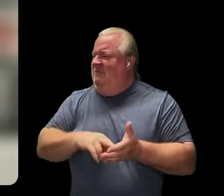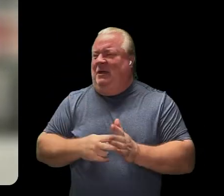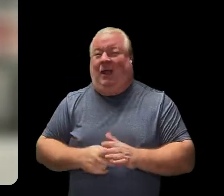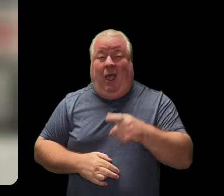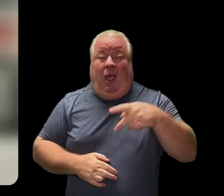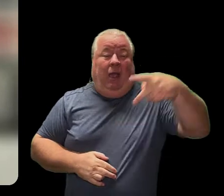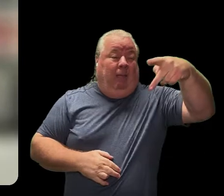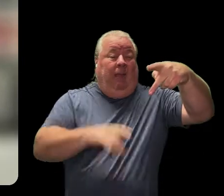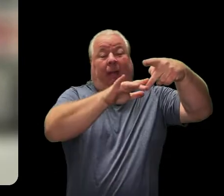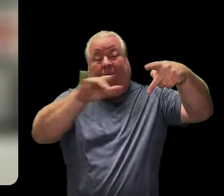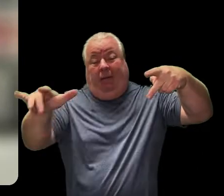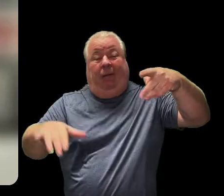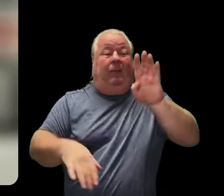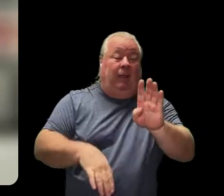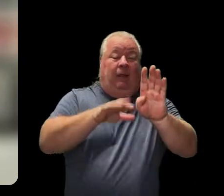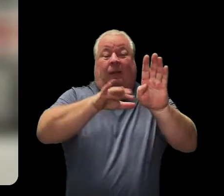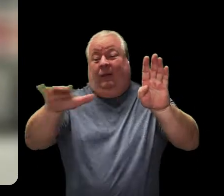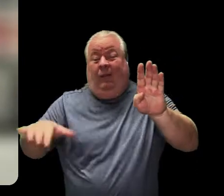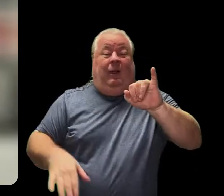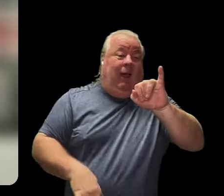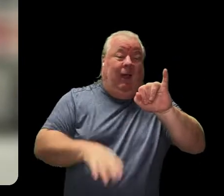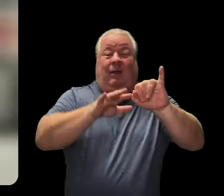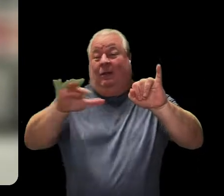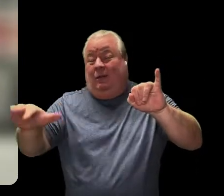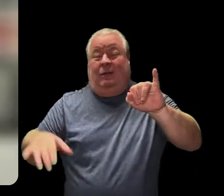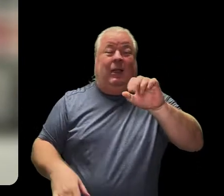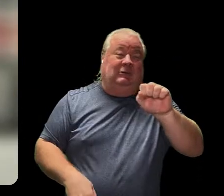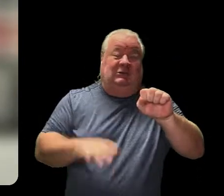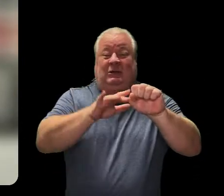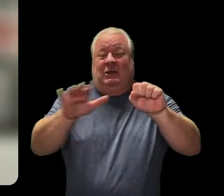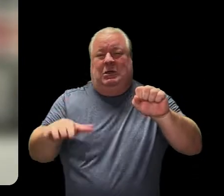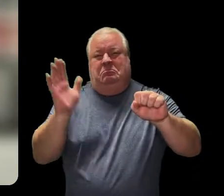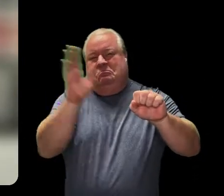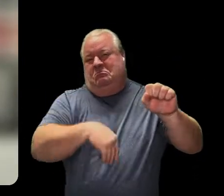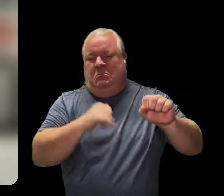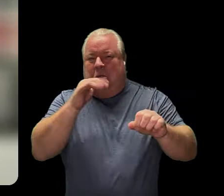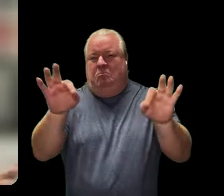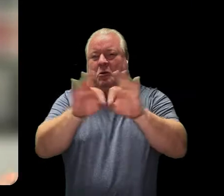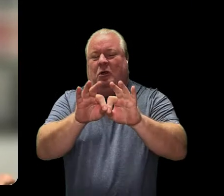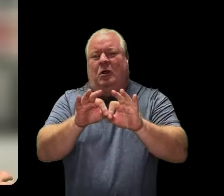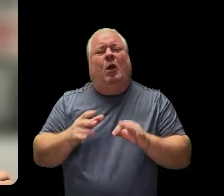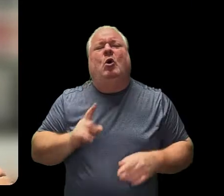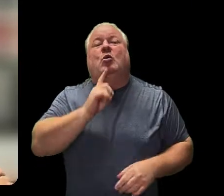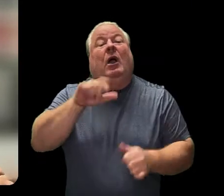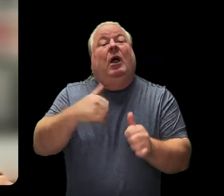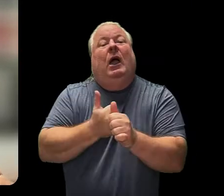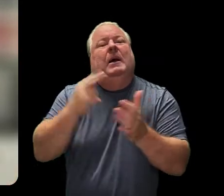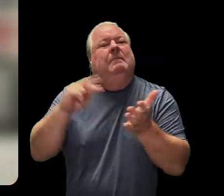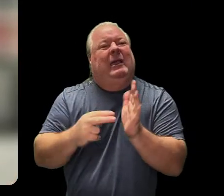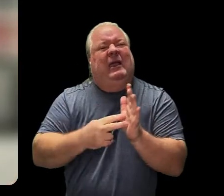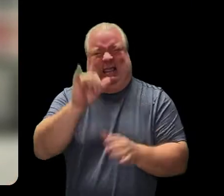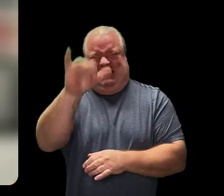important for you to really know what each of those letters stands for. It really is important to know what it is.